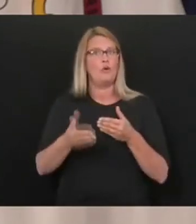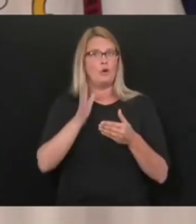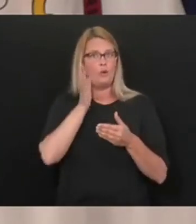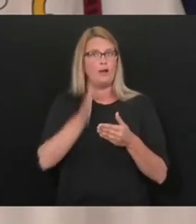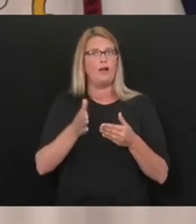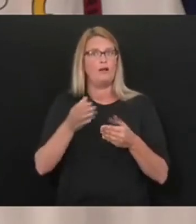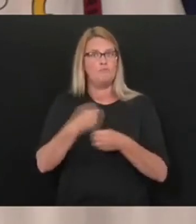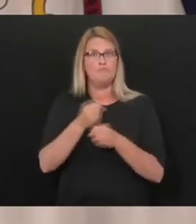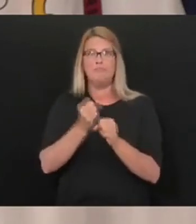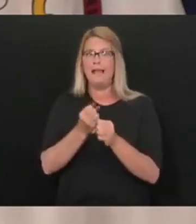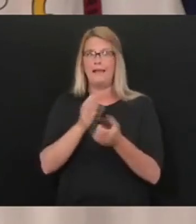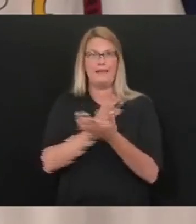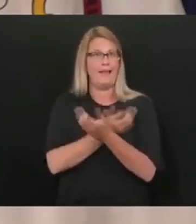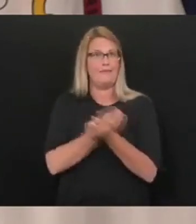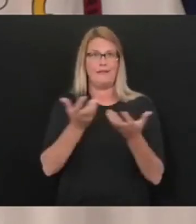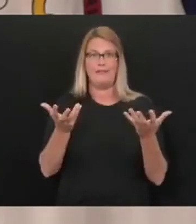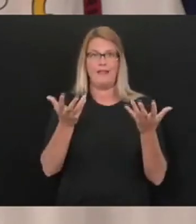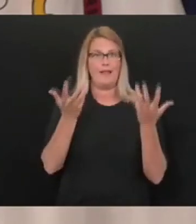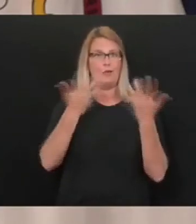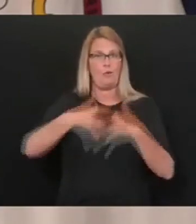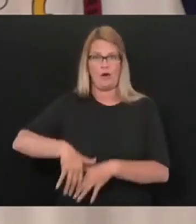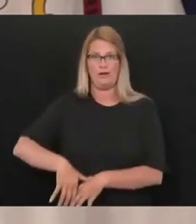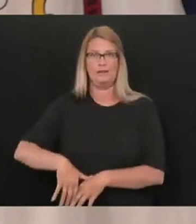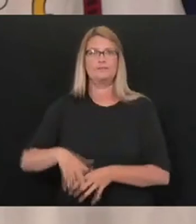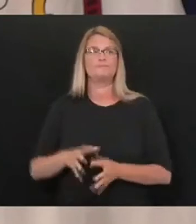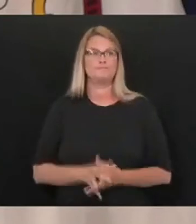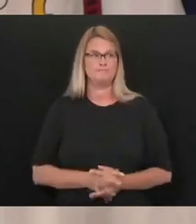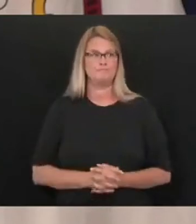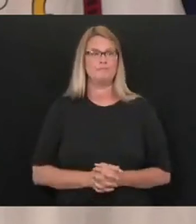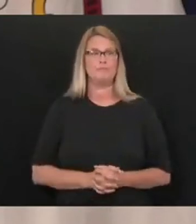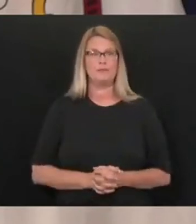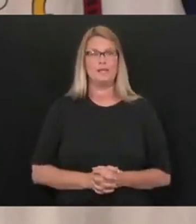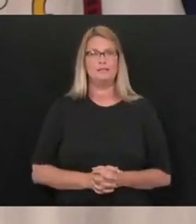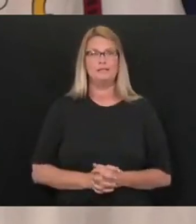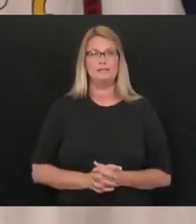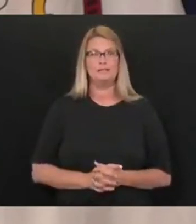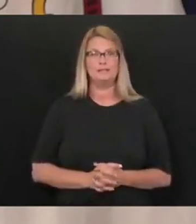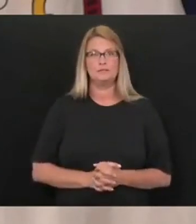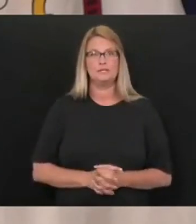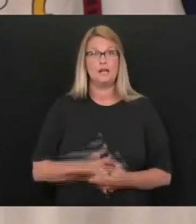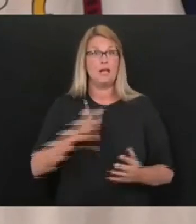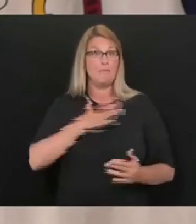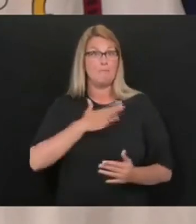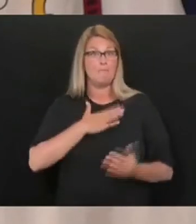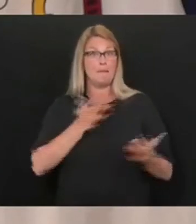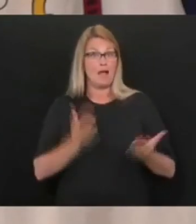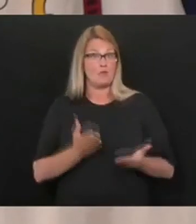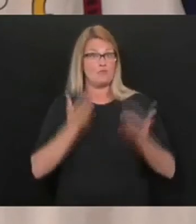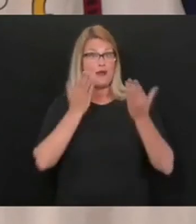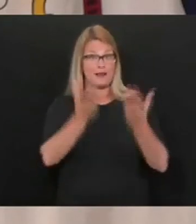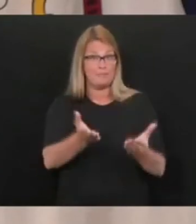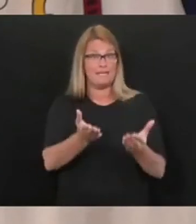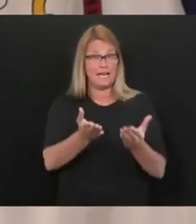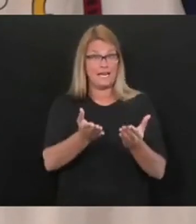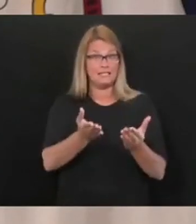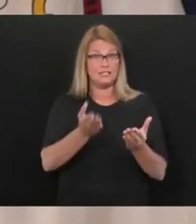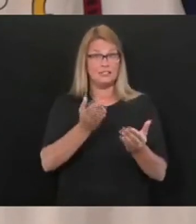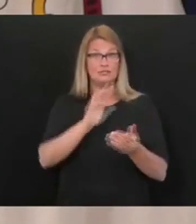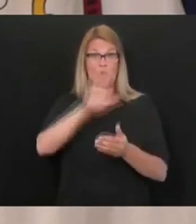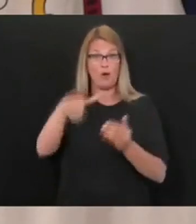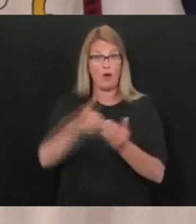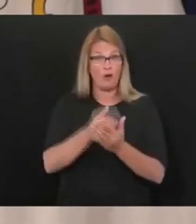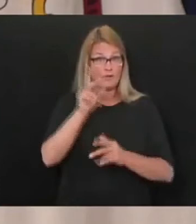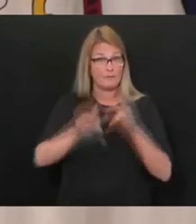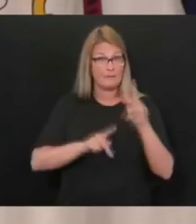make it work. Now, at the end of the day, what my recommendation to be, to everyone would be,